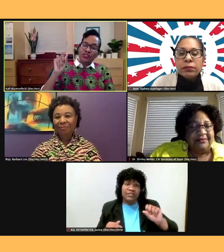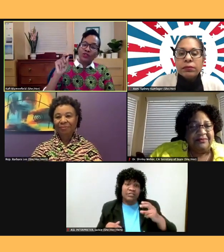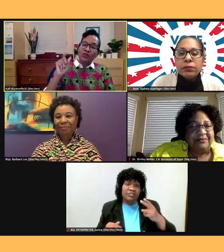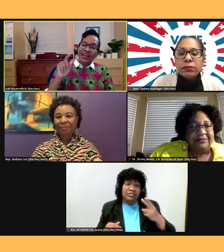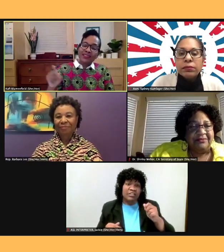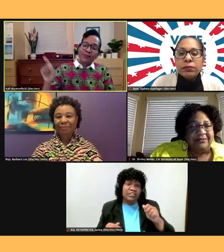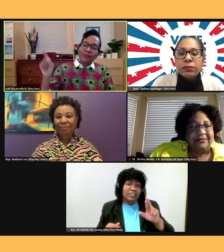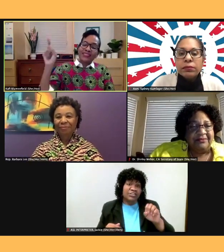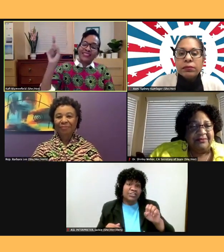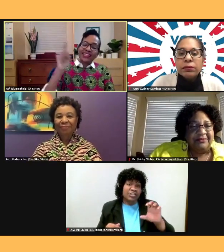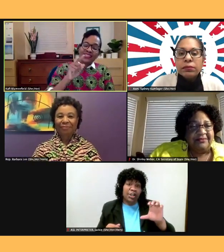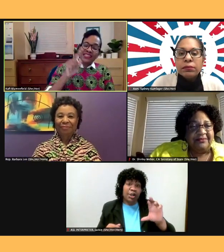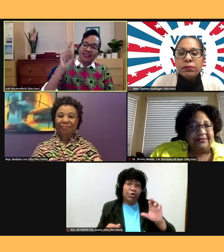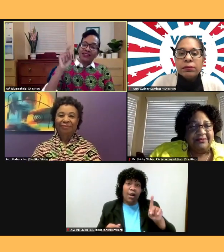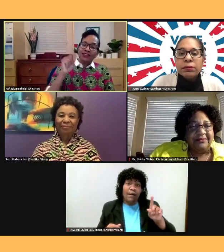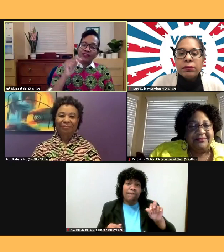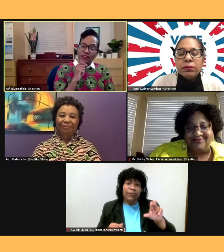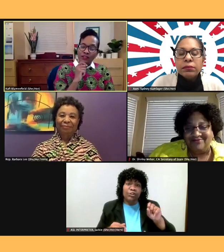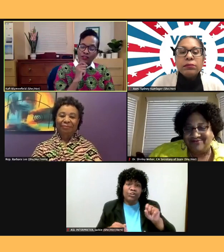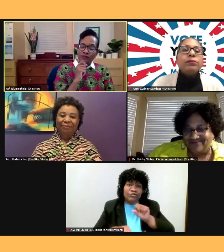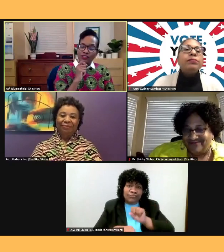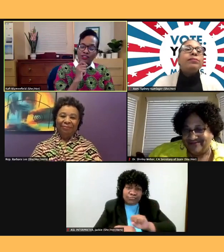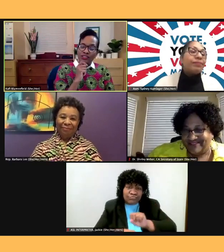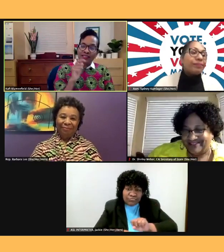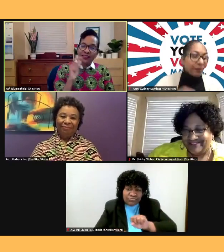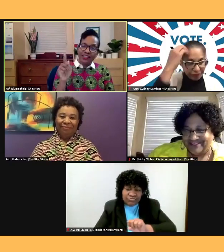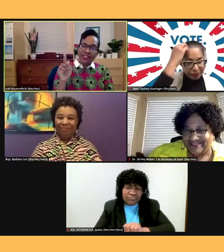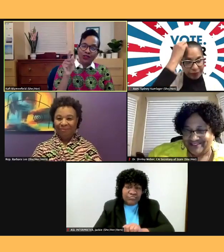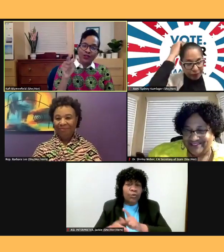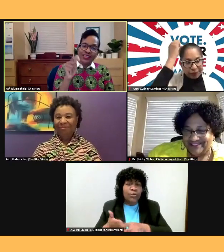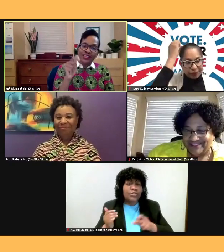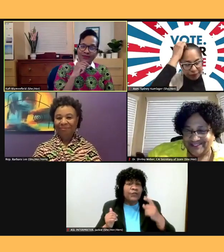beginning of your leadership journey that you know now?